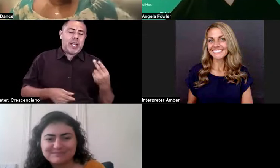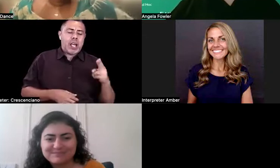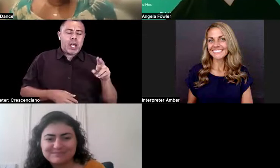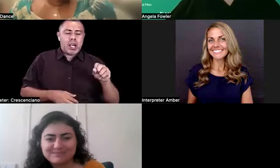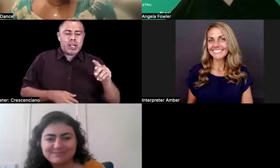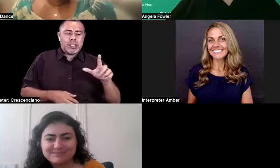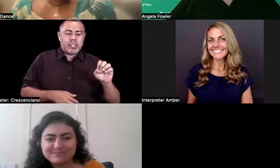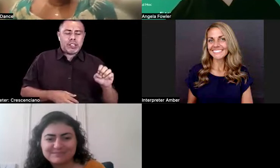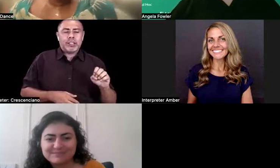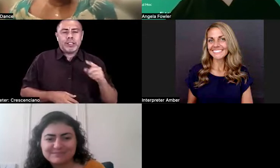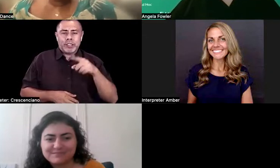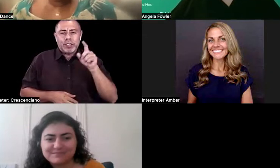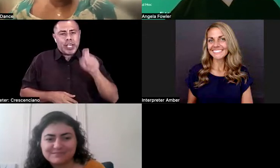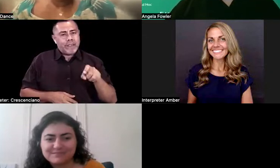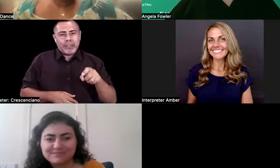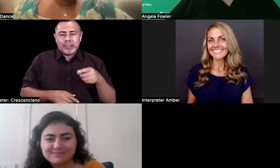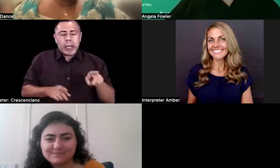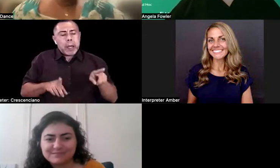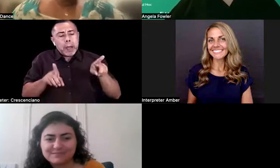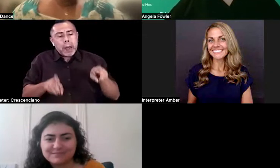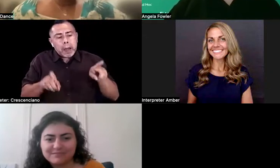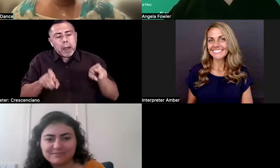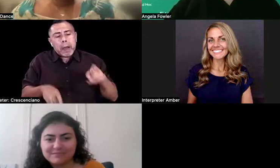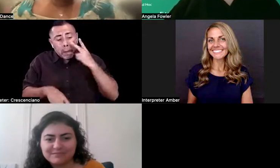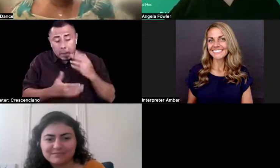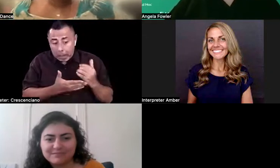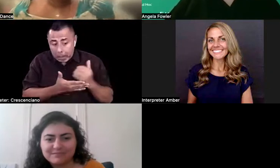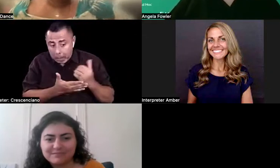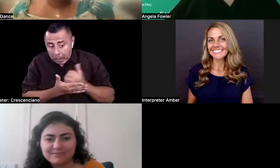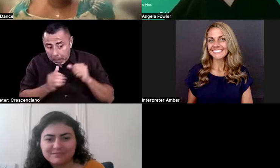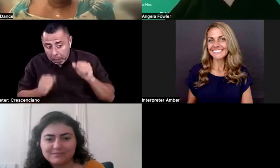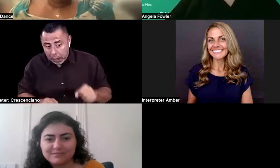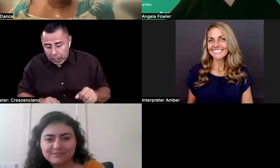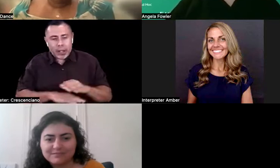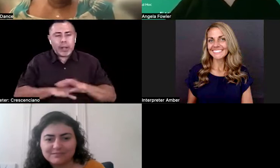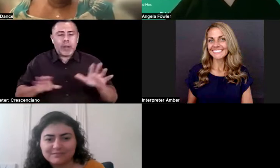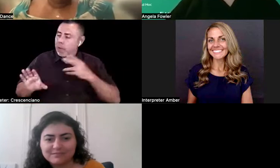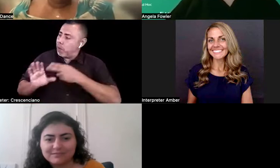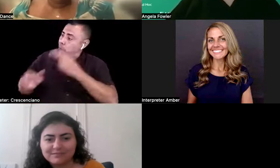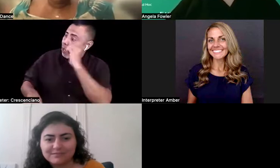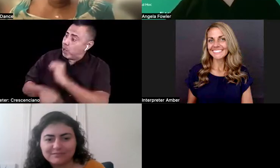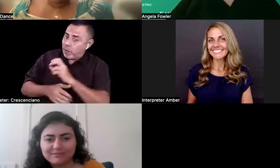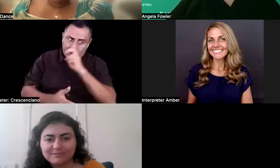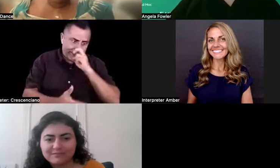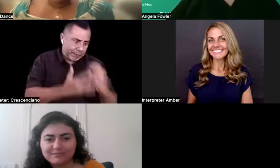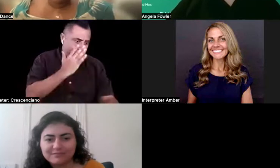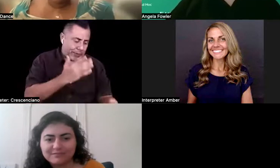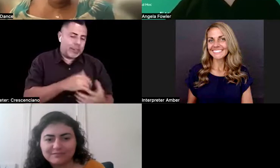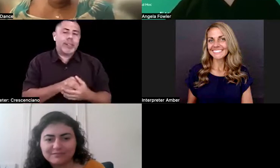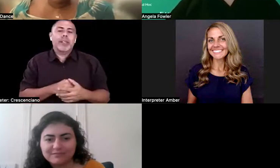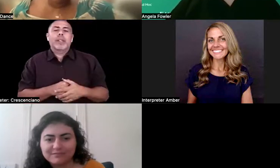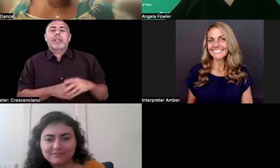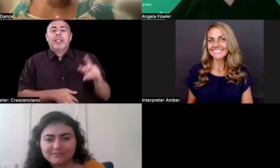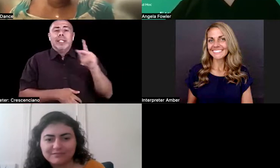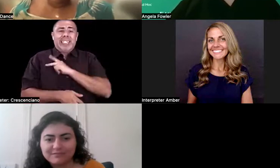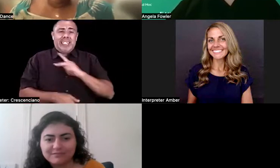to dip your toe in the water, right? Don't, don't go all the way in, um, in the wise words of the King of pop, Michael Jackson, don't stop till you get enough,